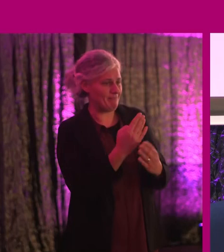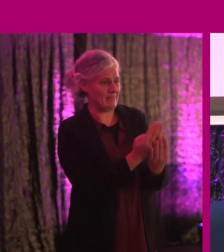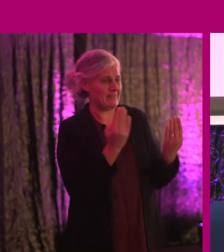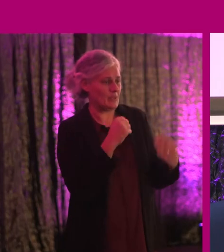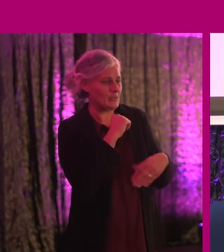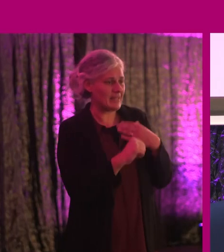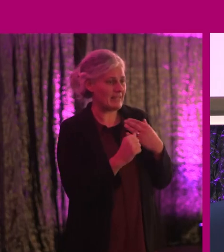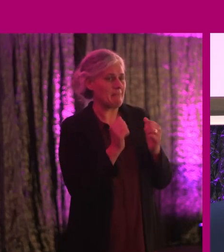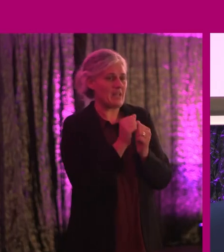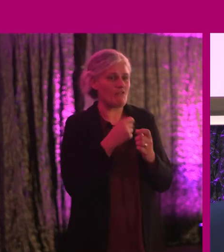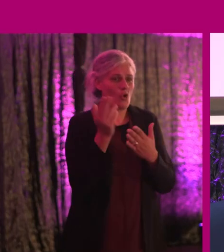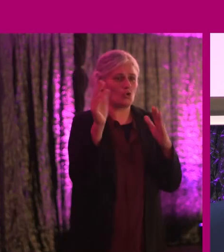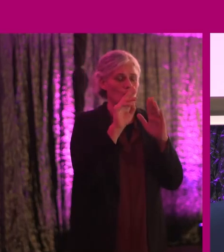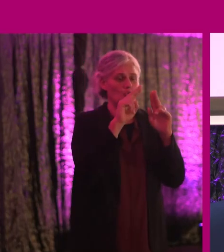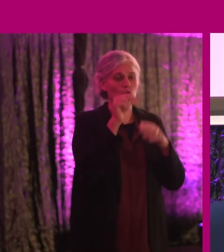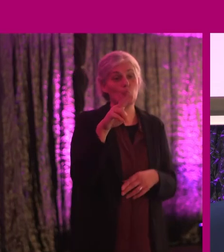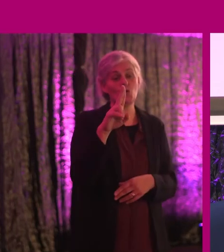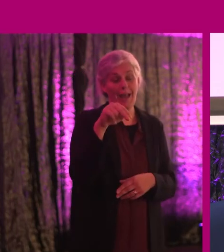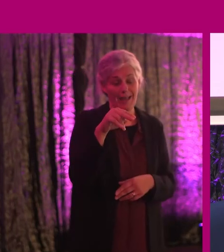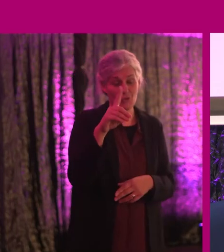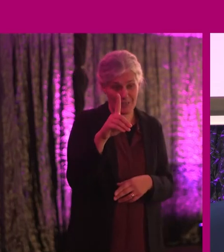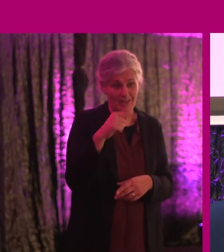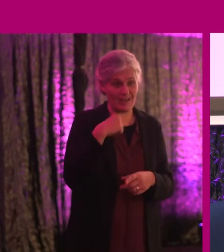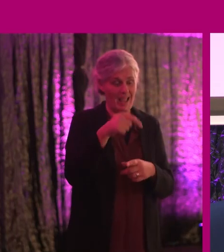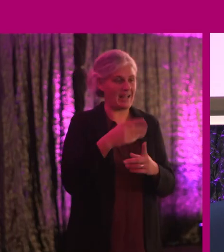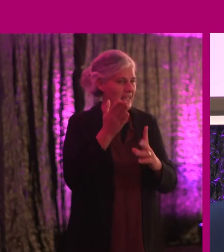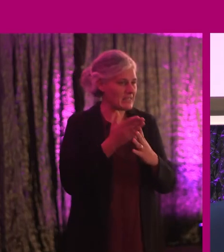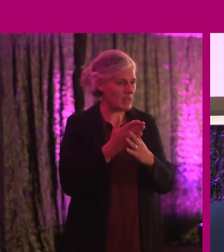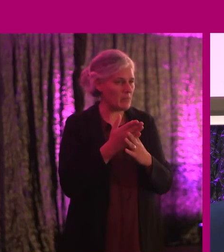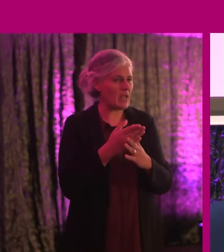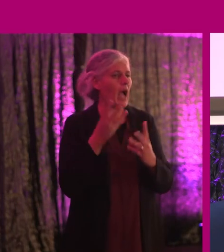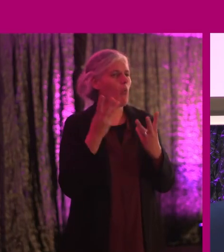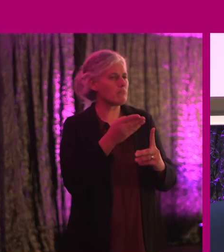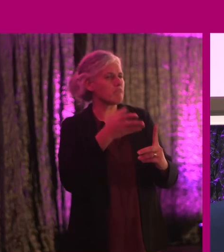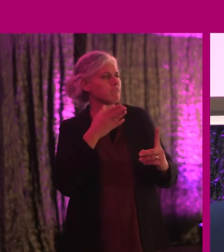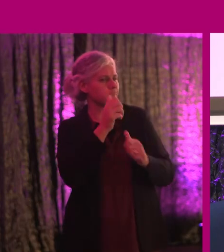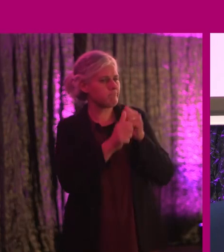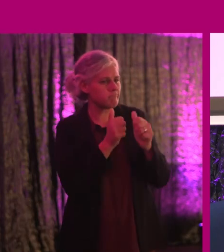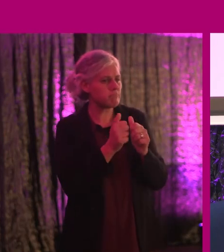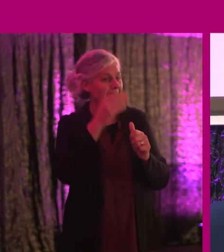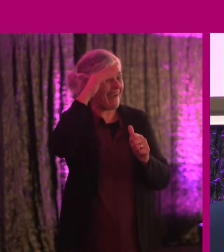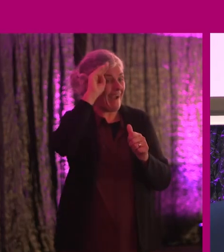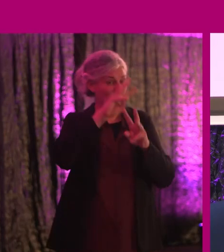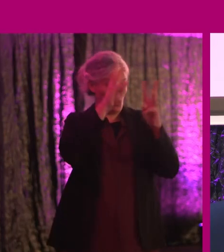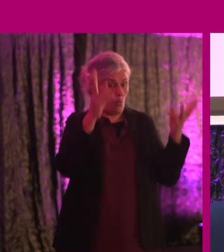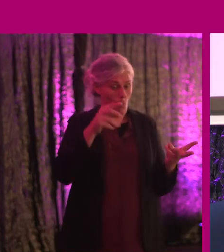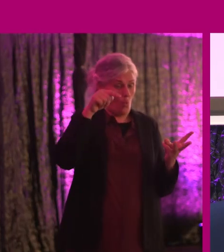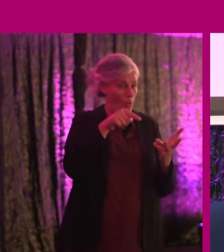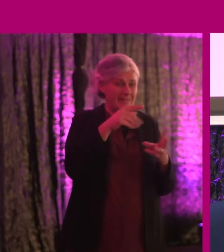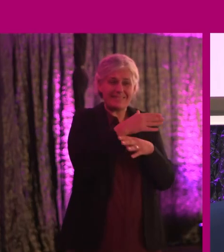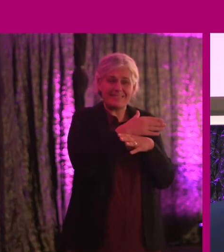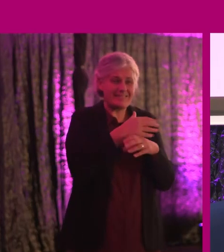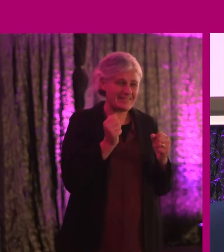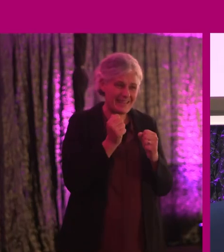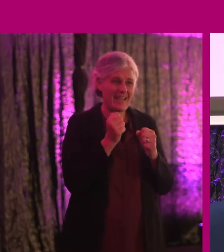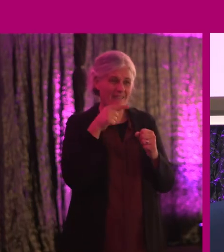for universal design and accessibility. And I just want to acknowledge the role that Ireland has in the world. Never underestimate